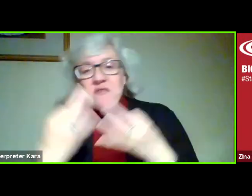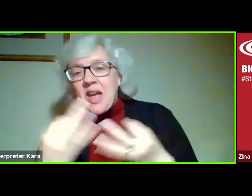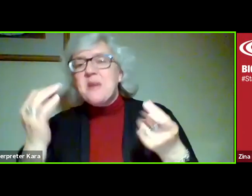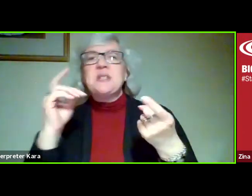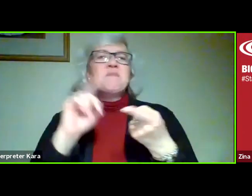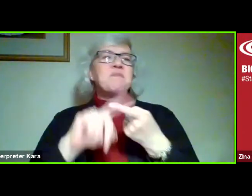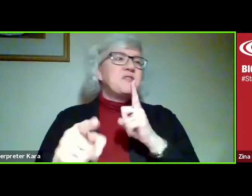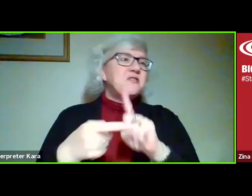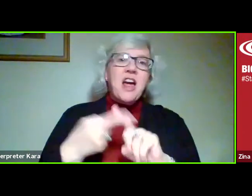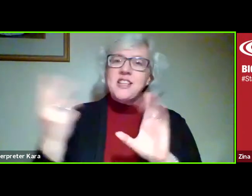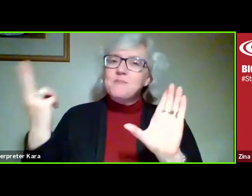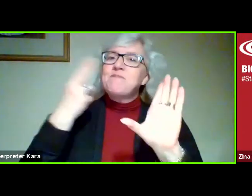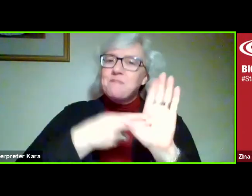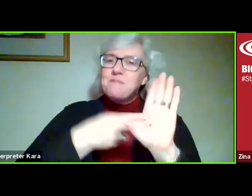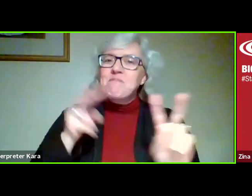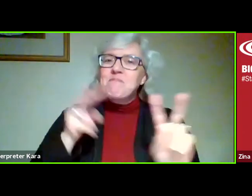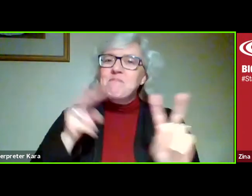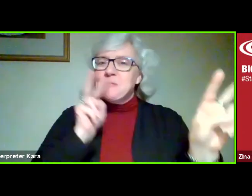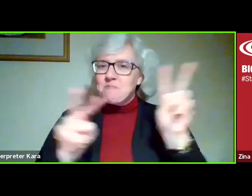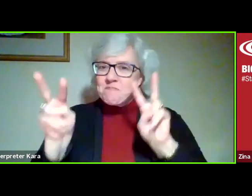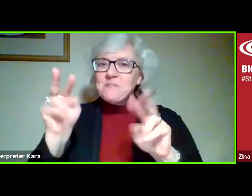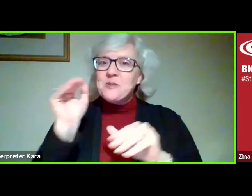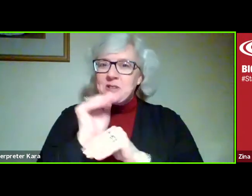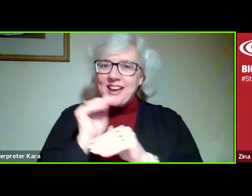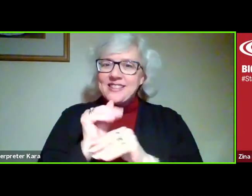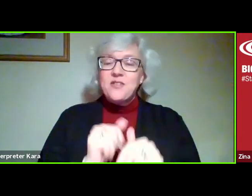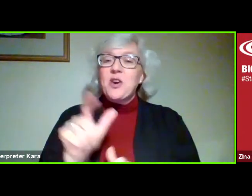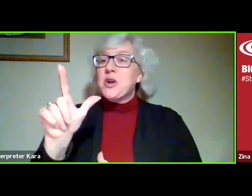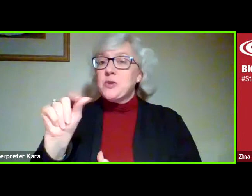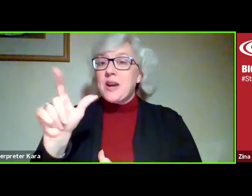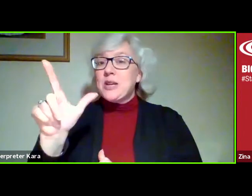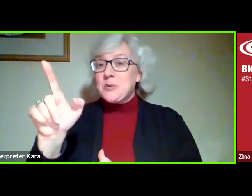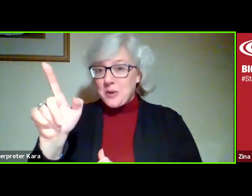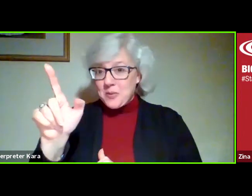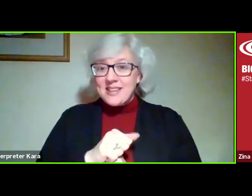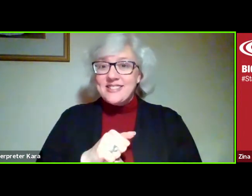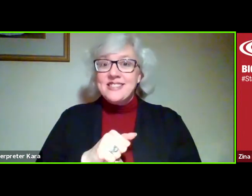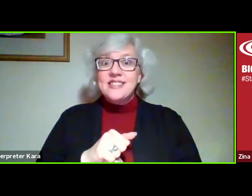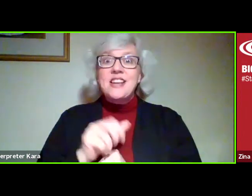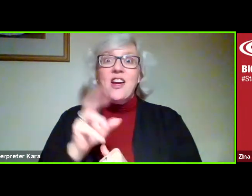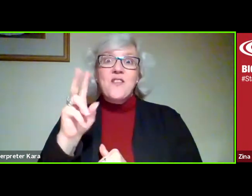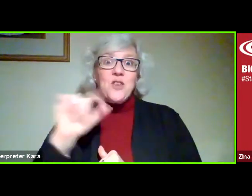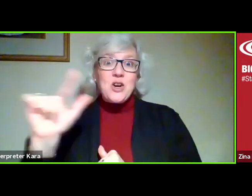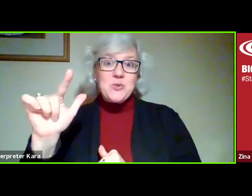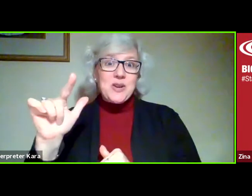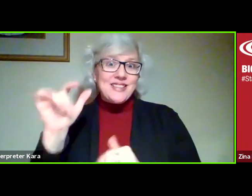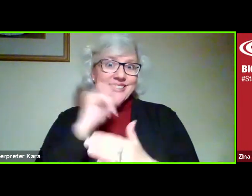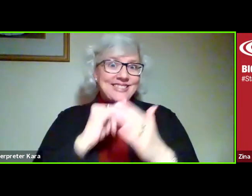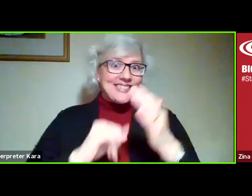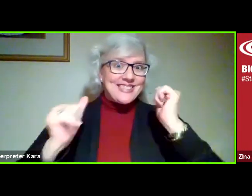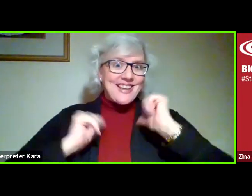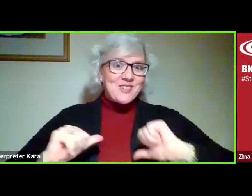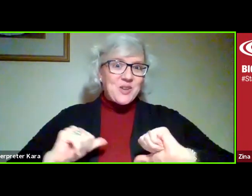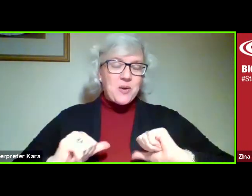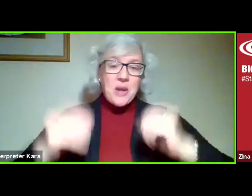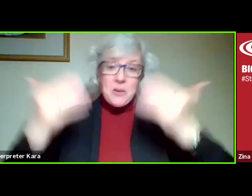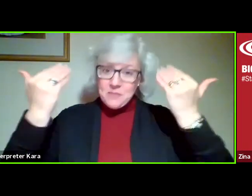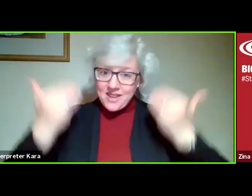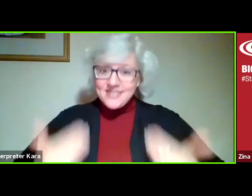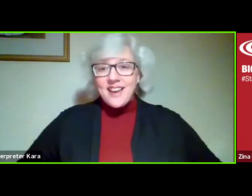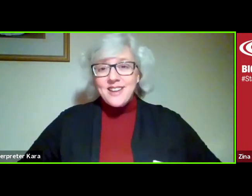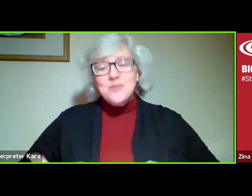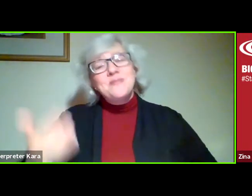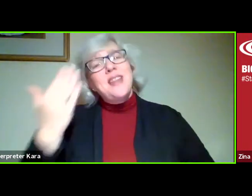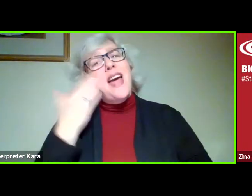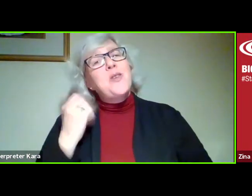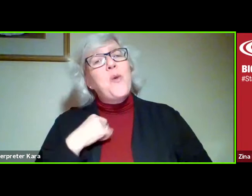that have joined us for Gateway's 2021 virtual design show. As I do, I know our